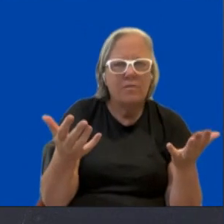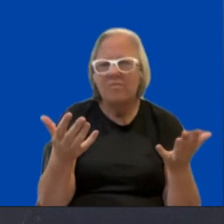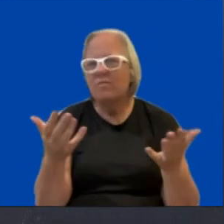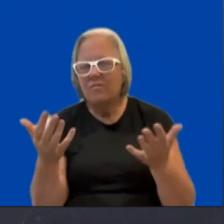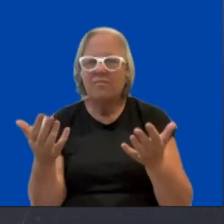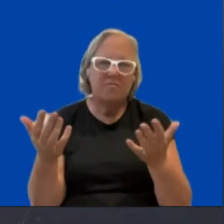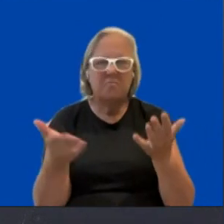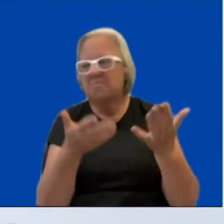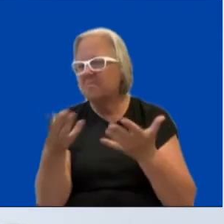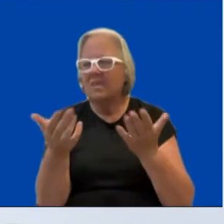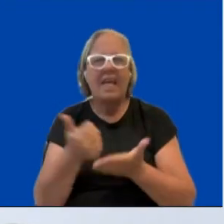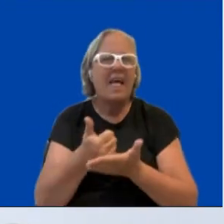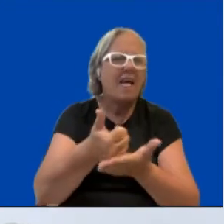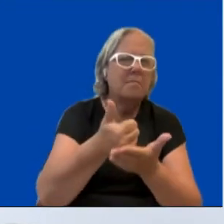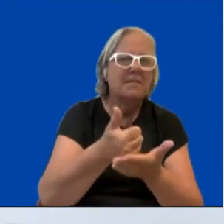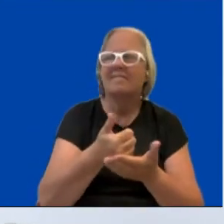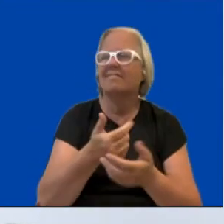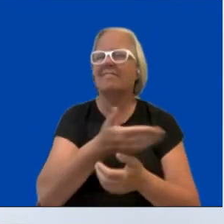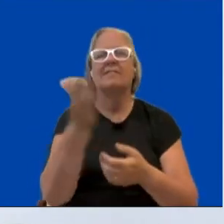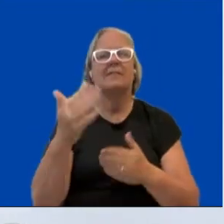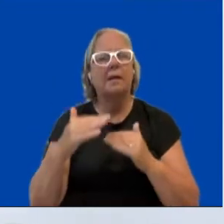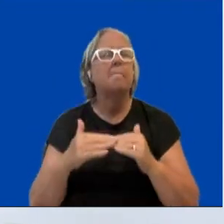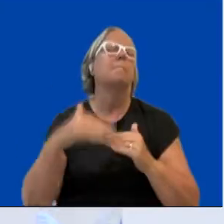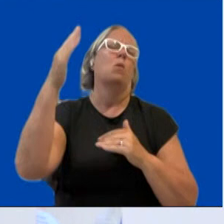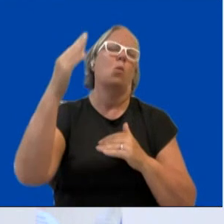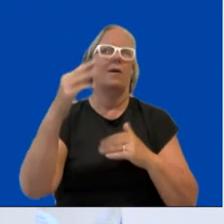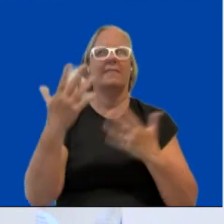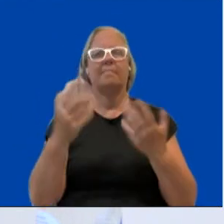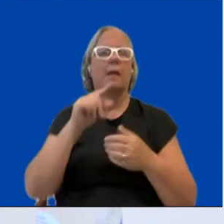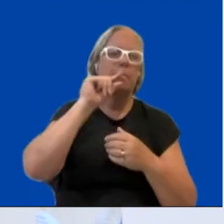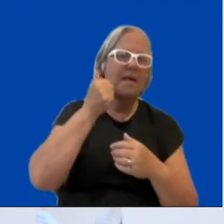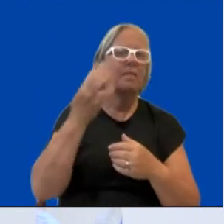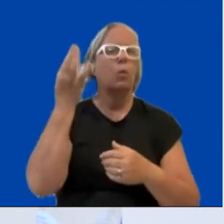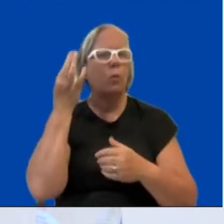gender equal version of itself? Yeah, thank you.